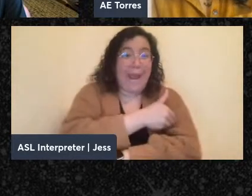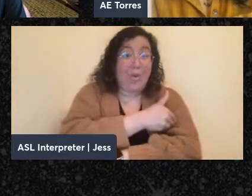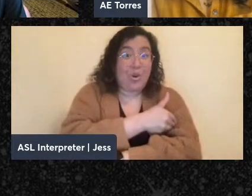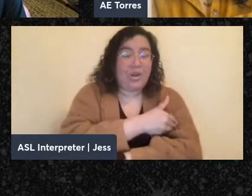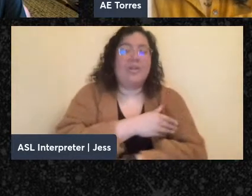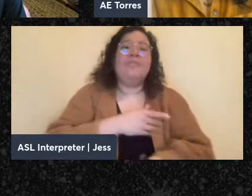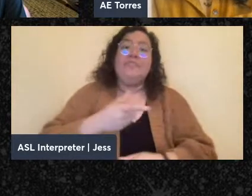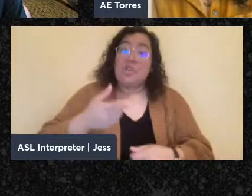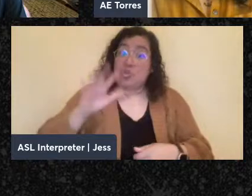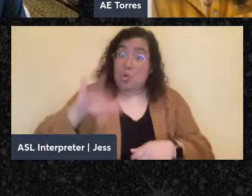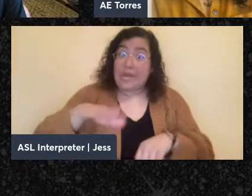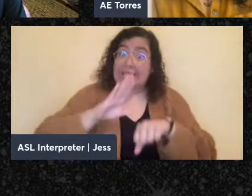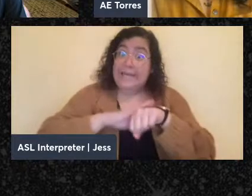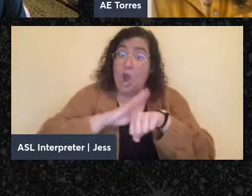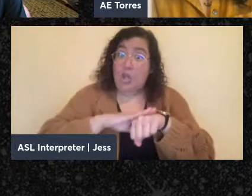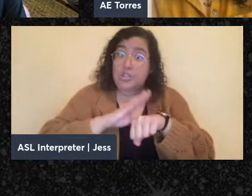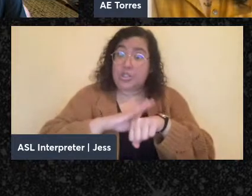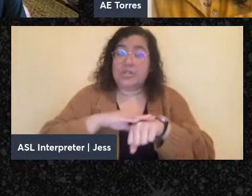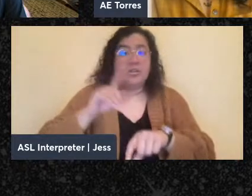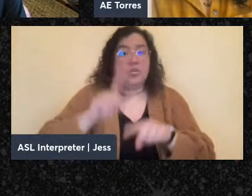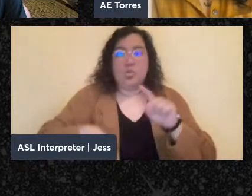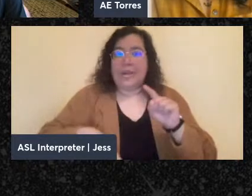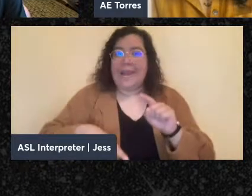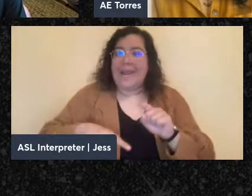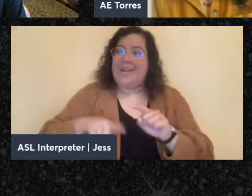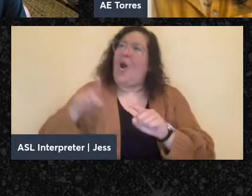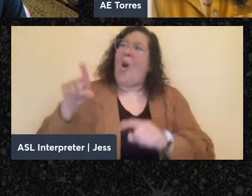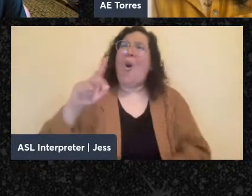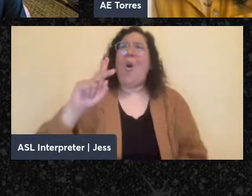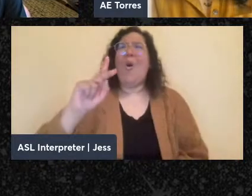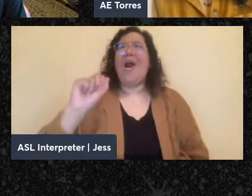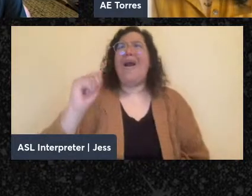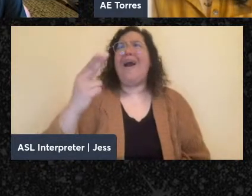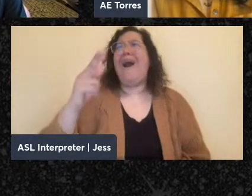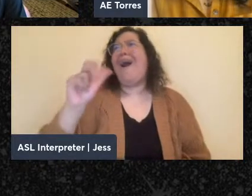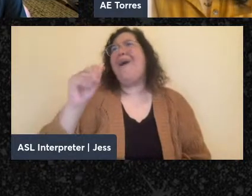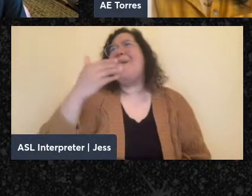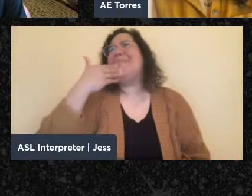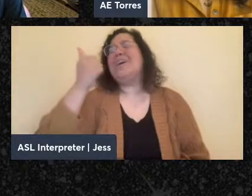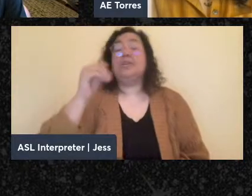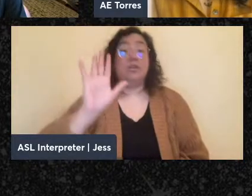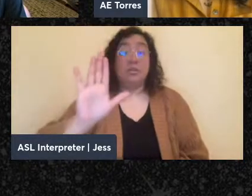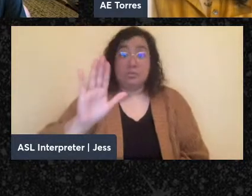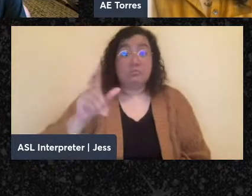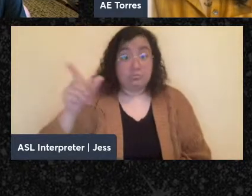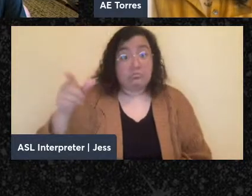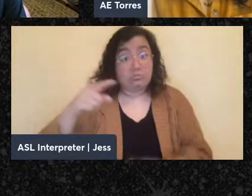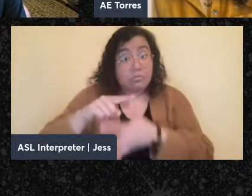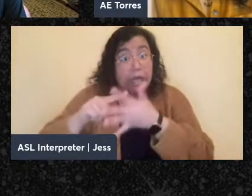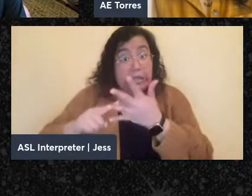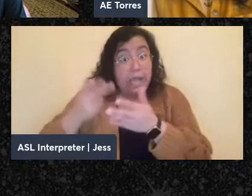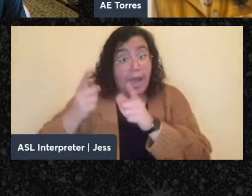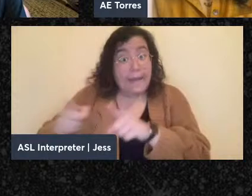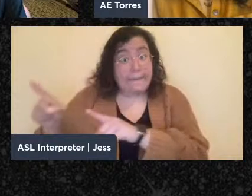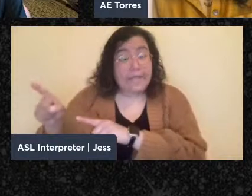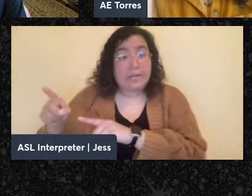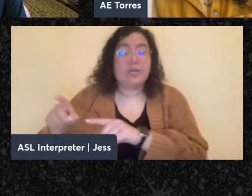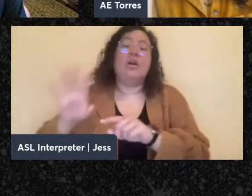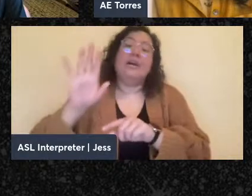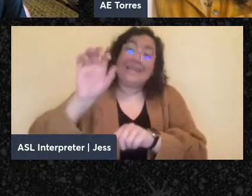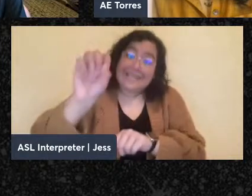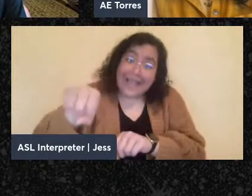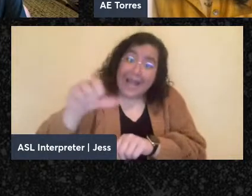caution. Like, you can't romanticize the Kaha because it was subject to these sorts of, on the other hand, it was better than the